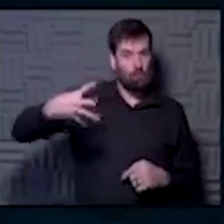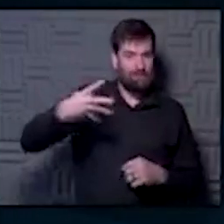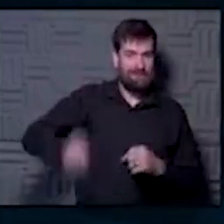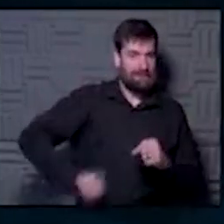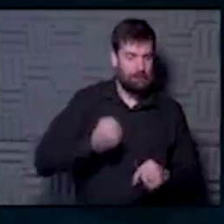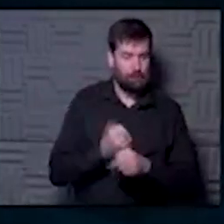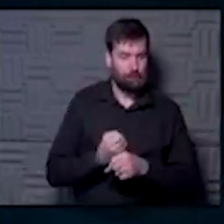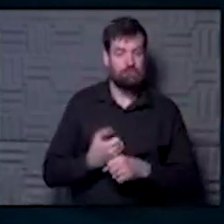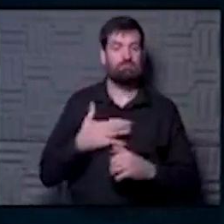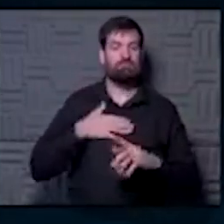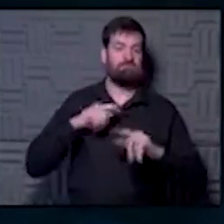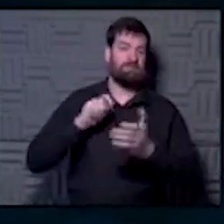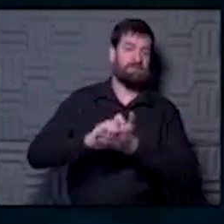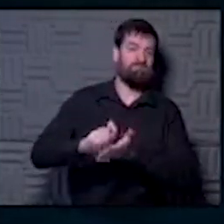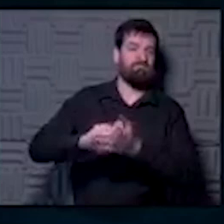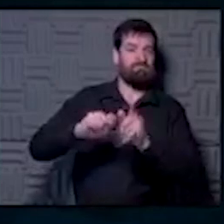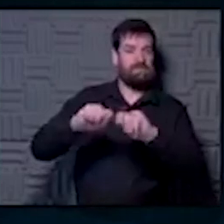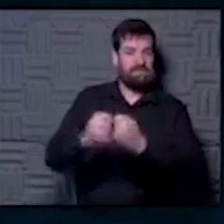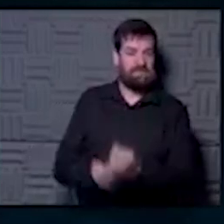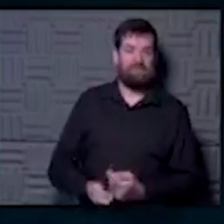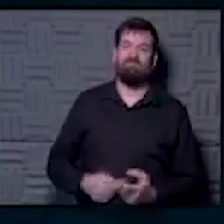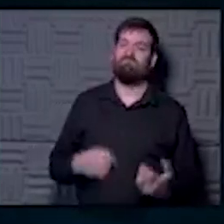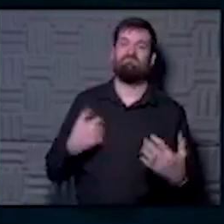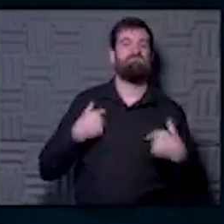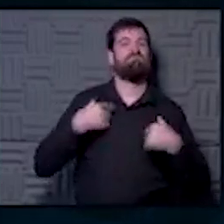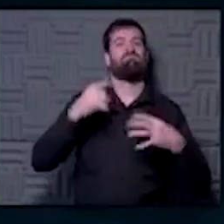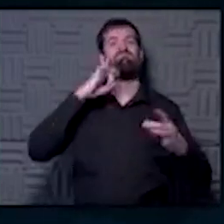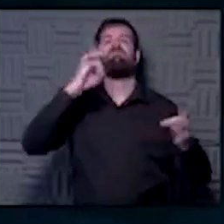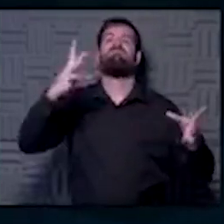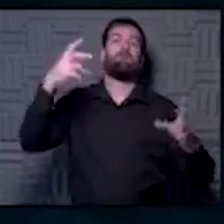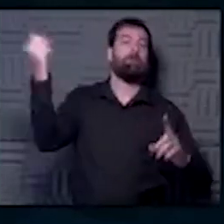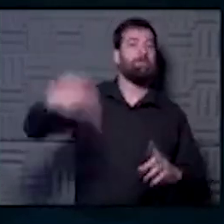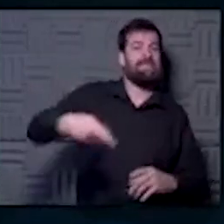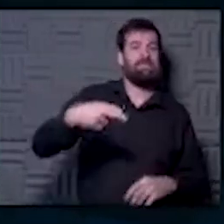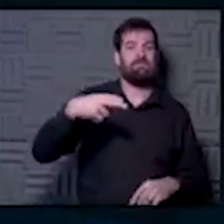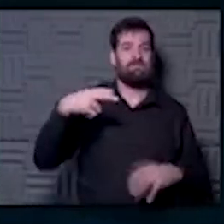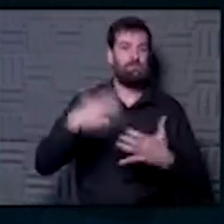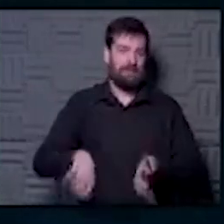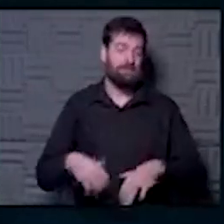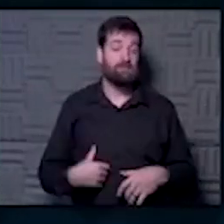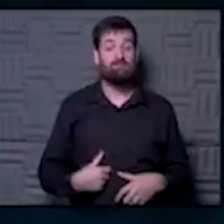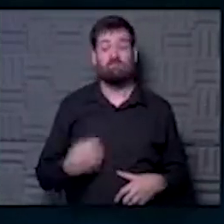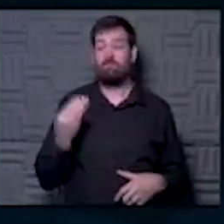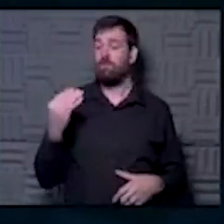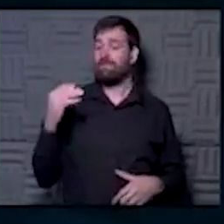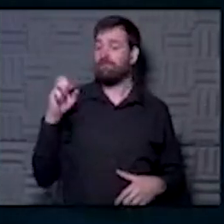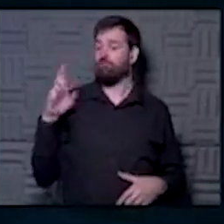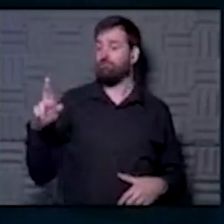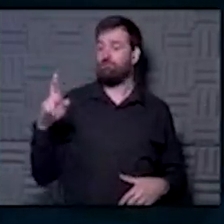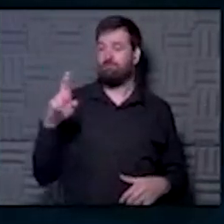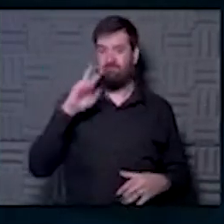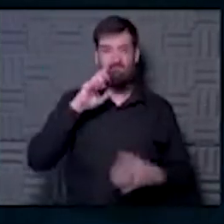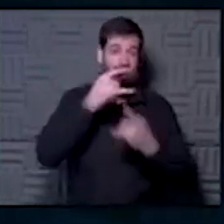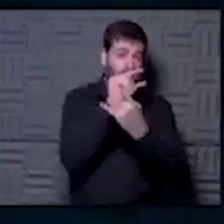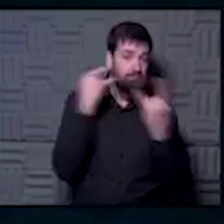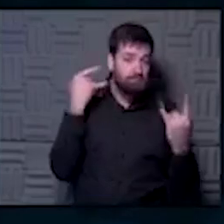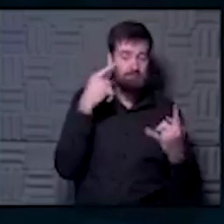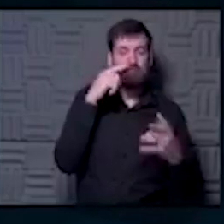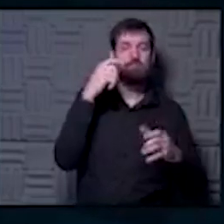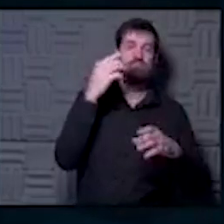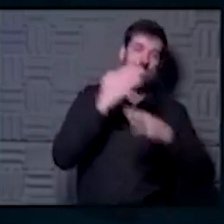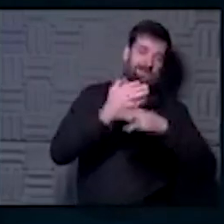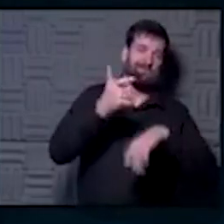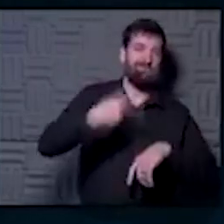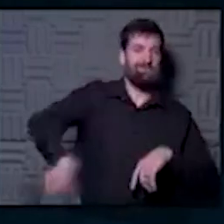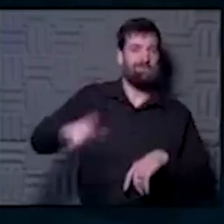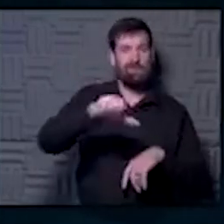She writes, my team says I'm a miracle and I'm beating the odds. I'm a 14 are wearing my mask to protect others and